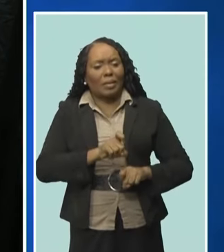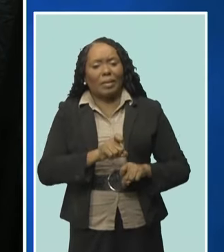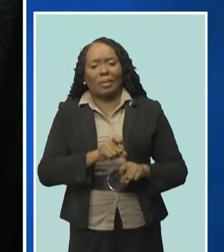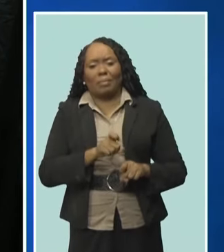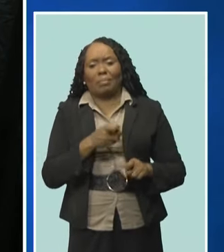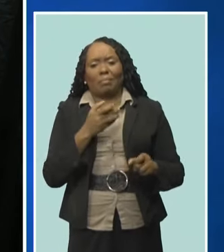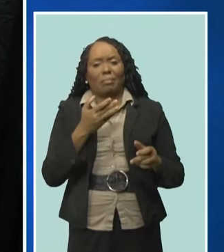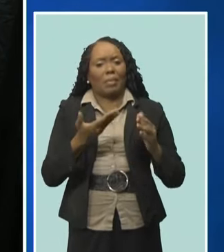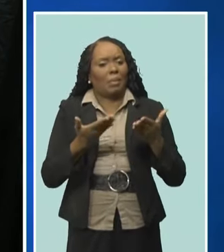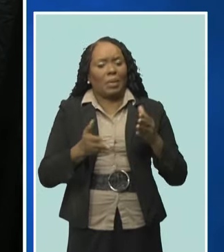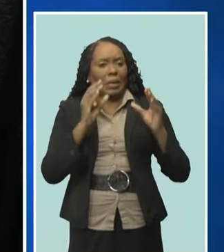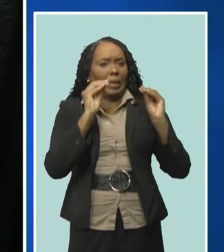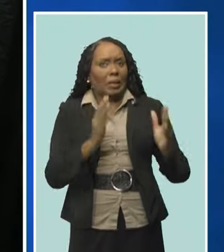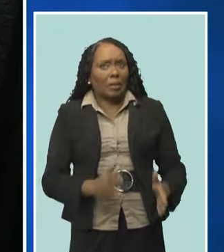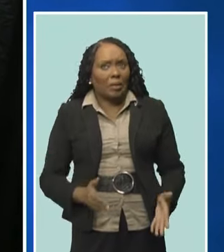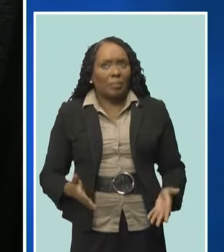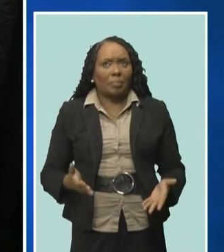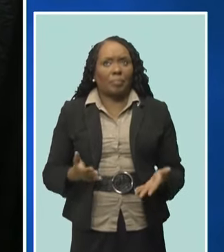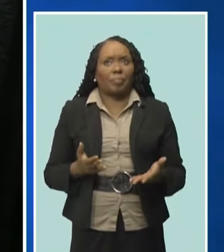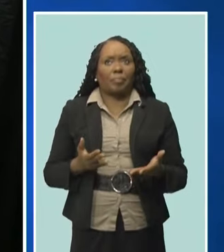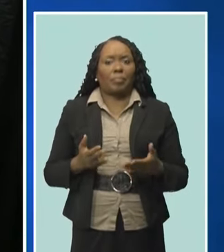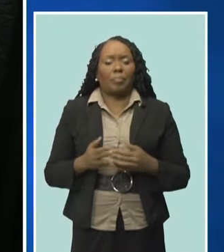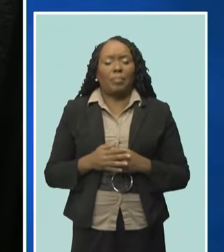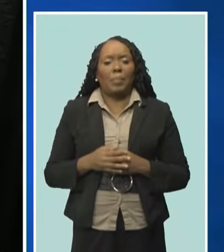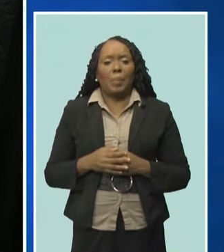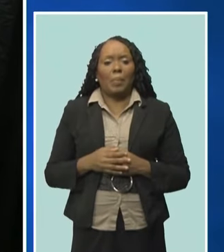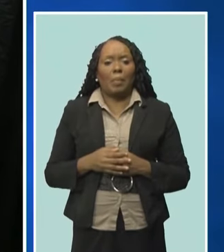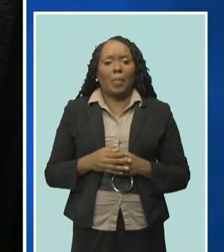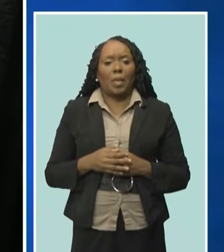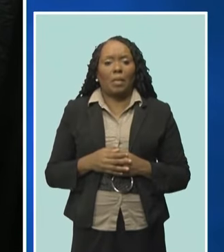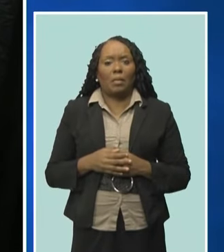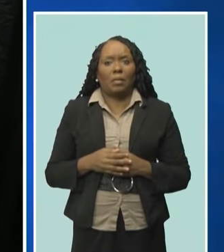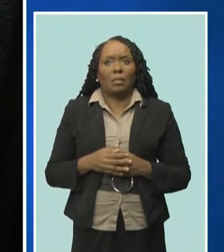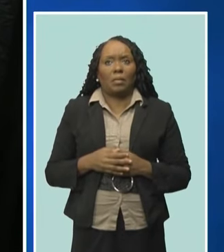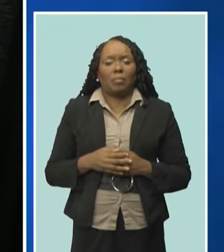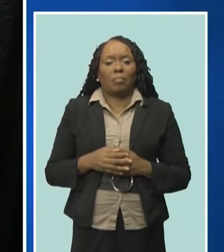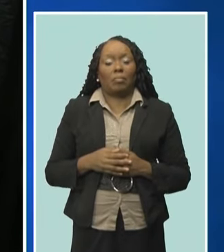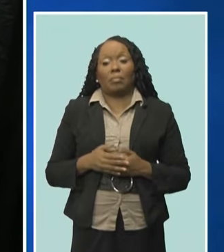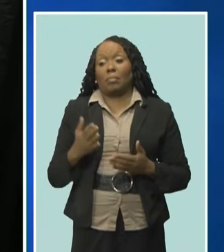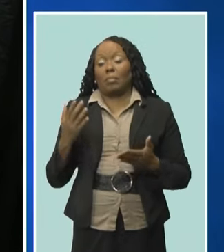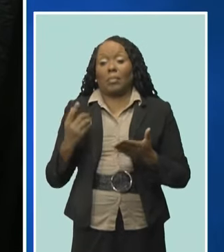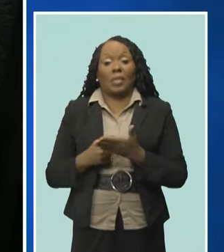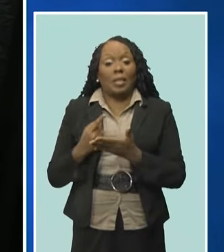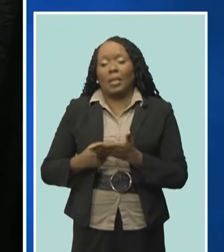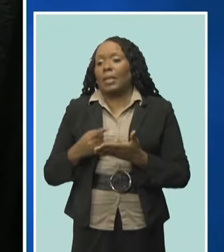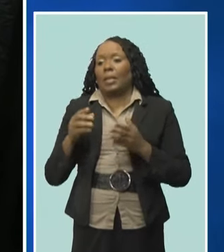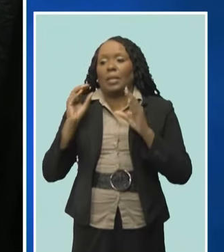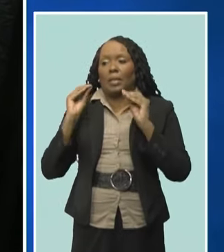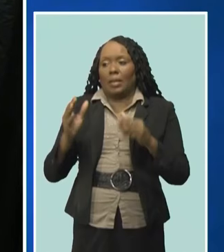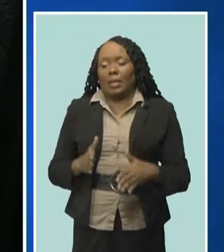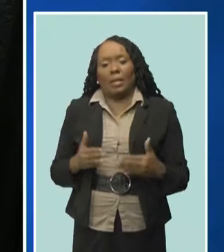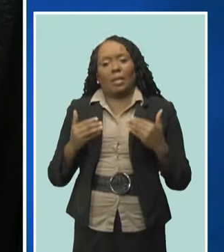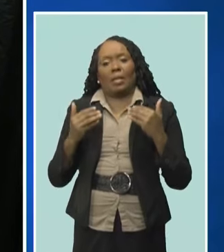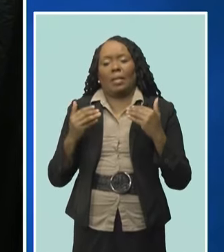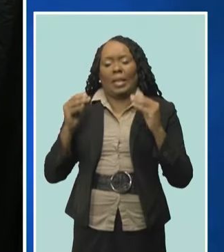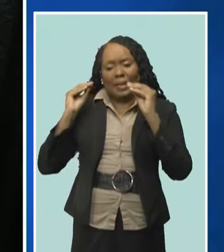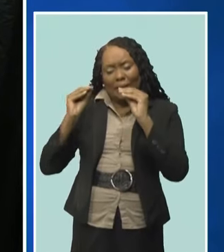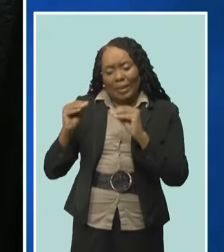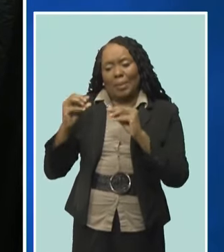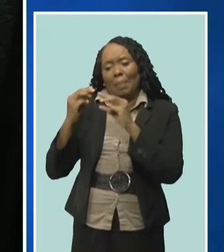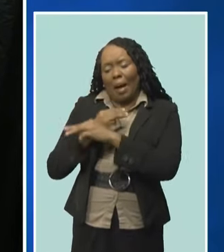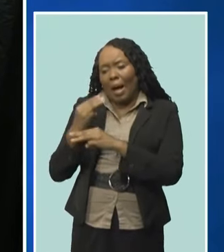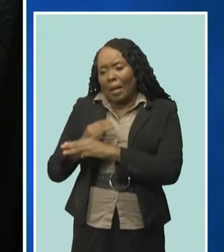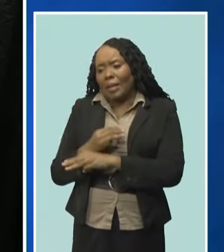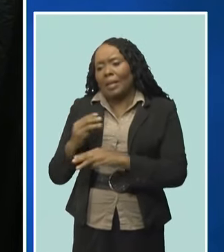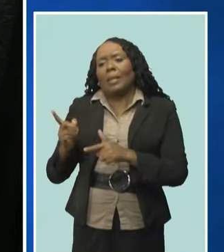we have teachers that might teach a student math and they're pulled to teach HFLE and sexual and reproductive health. And they're